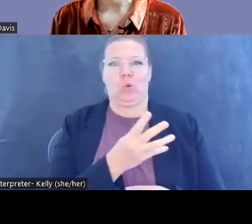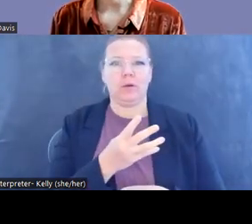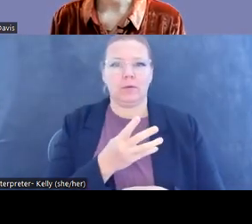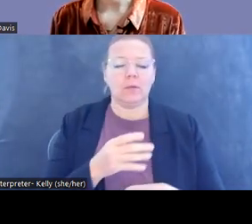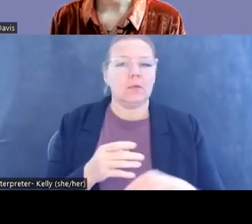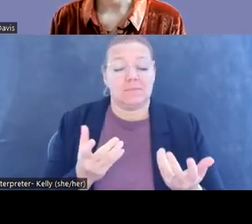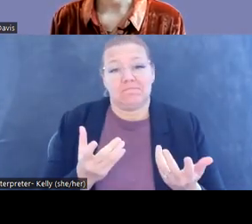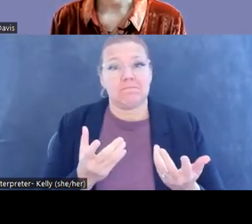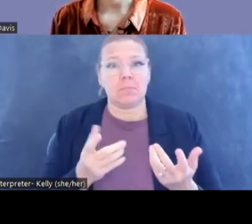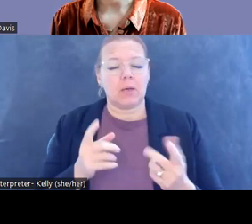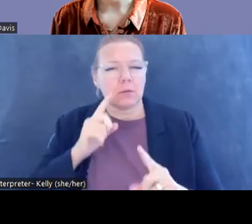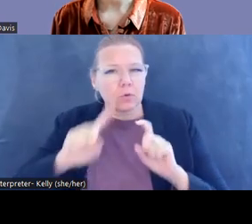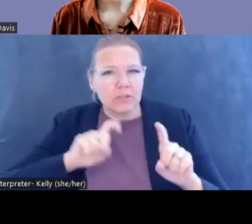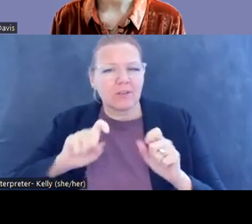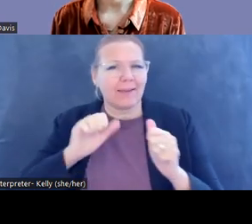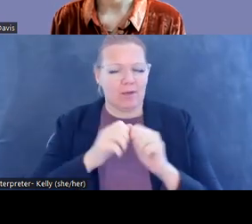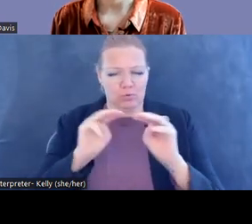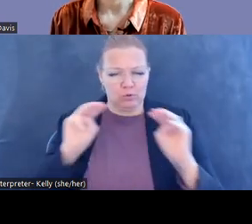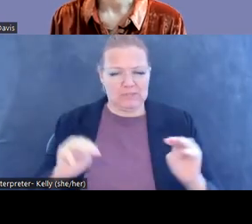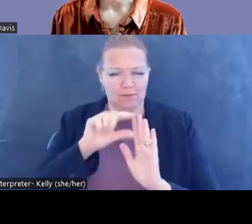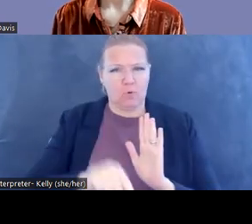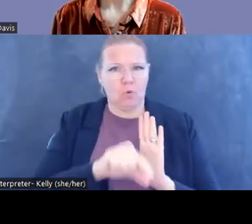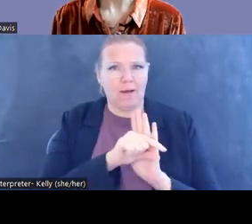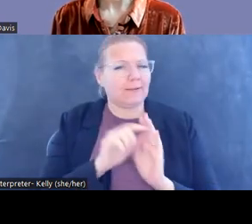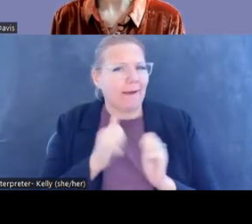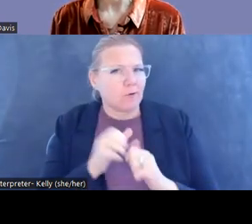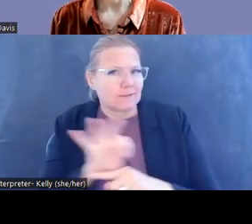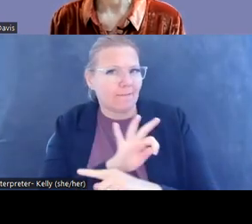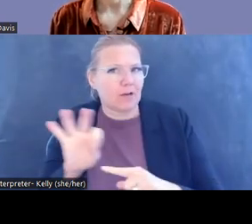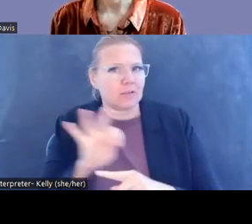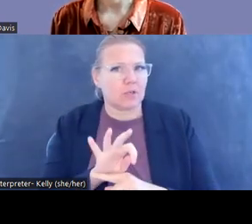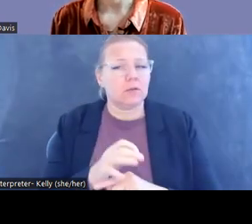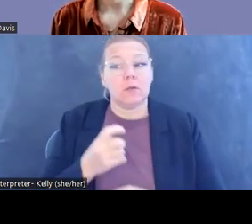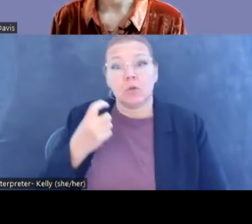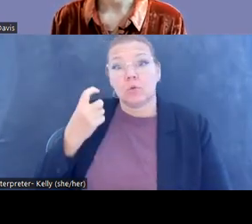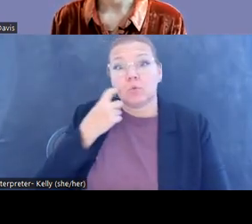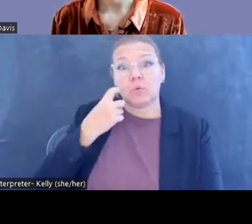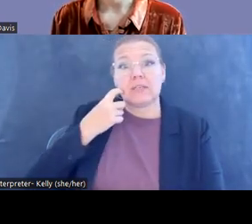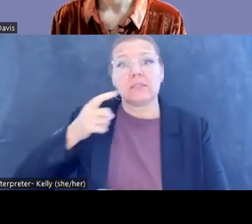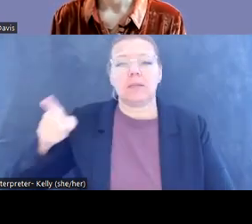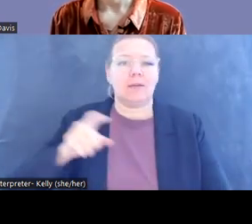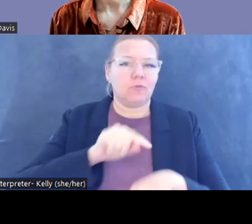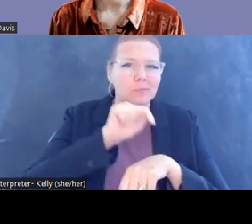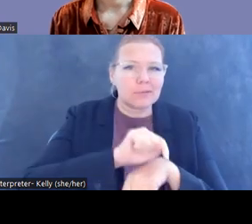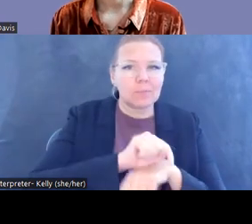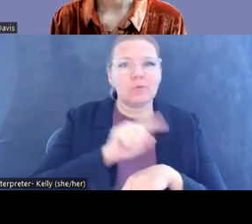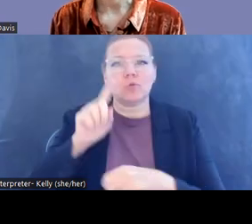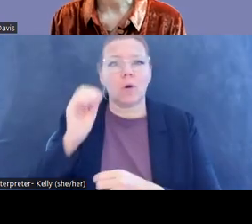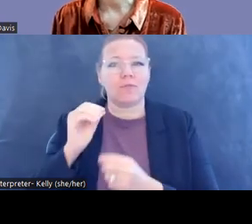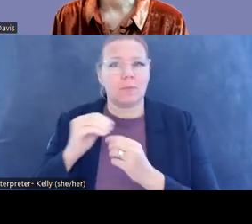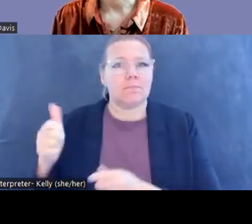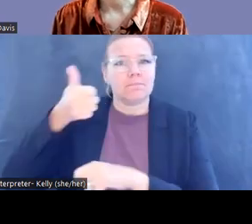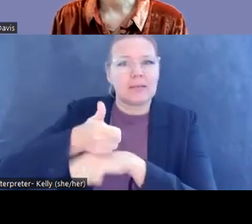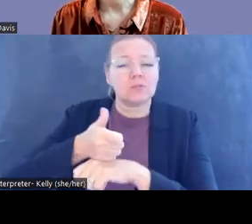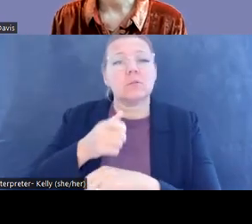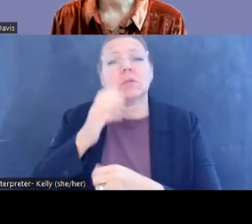questioned how museum quality works, especially so many. Clearly recently had from temples or pedestals. I've been told that some of